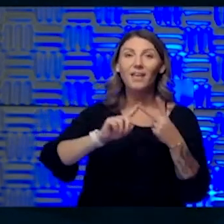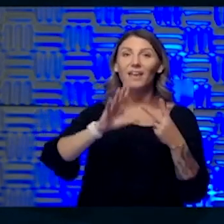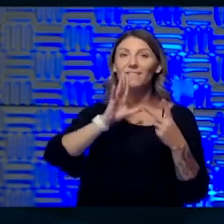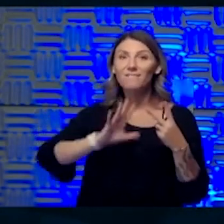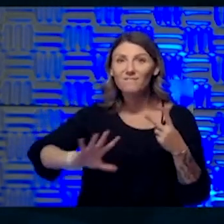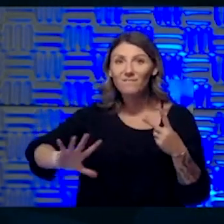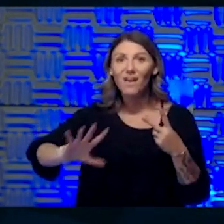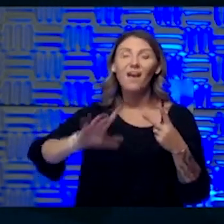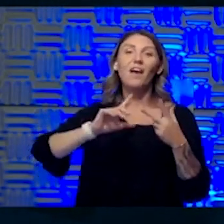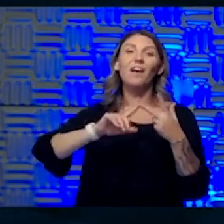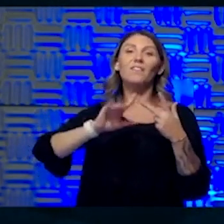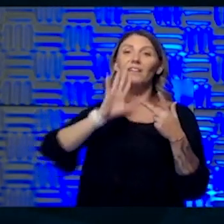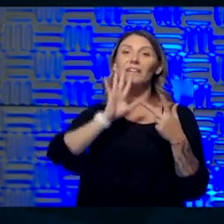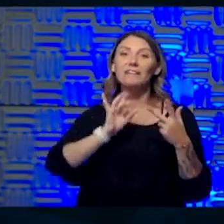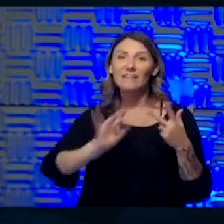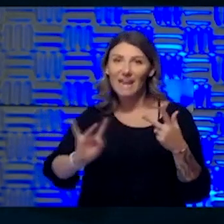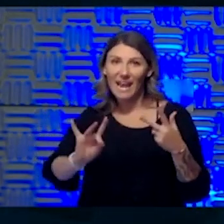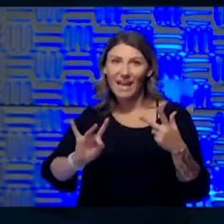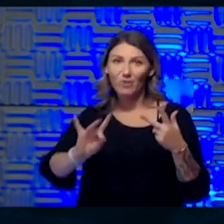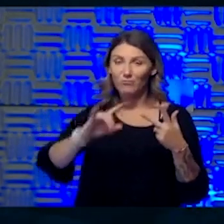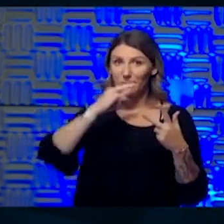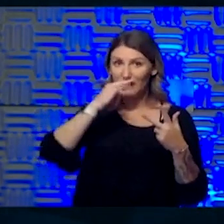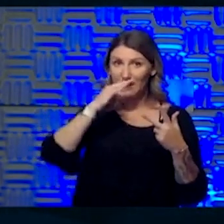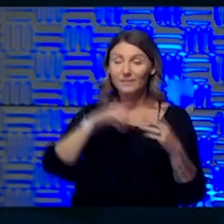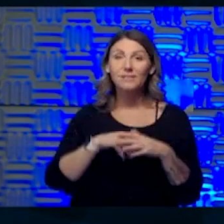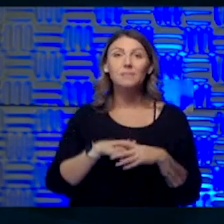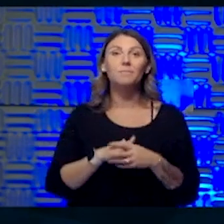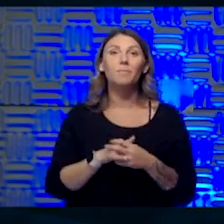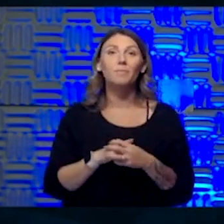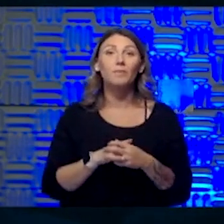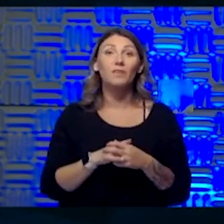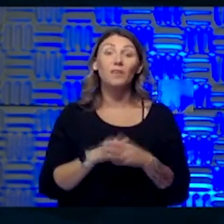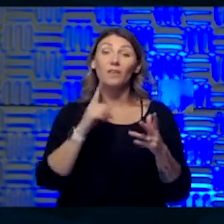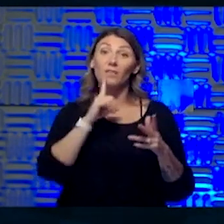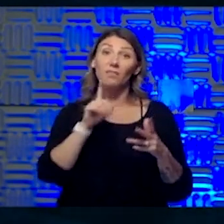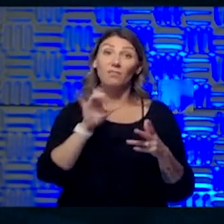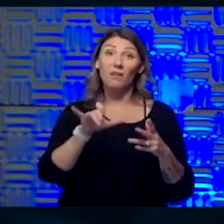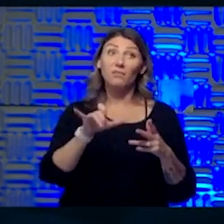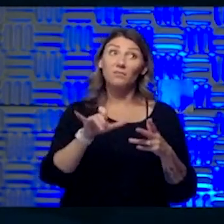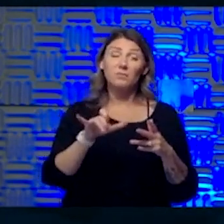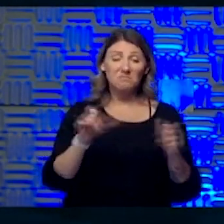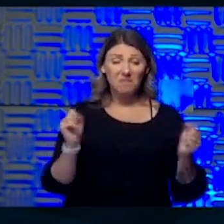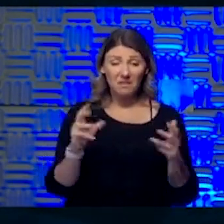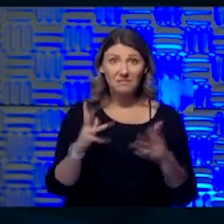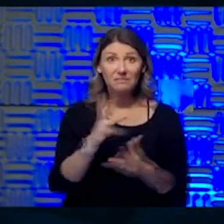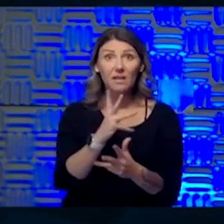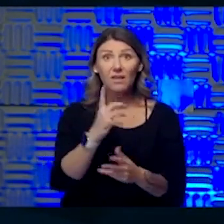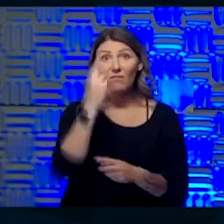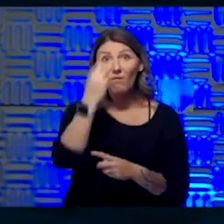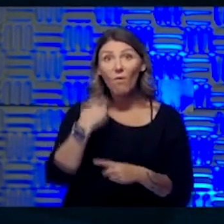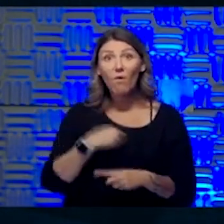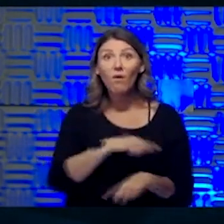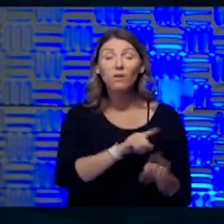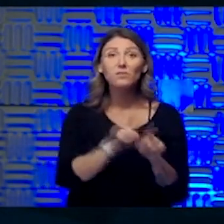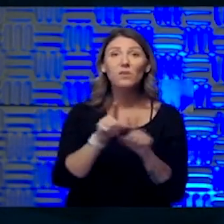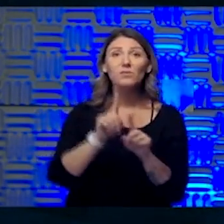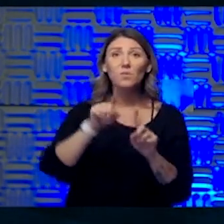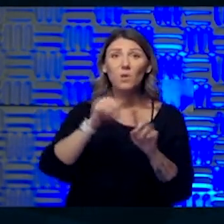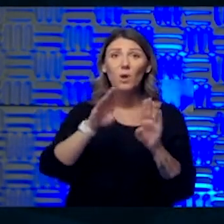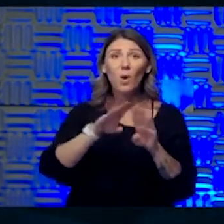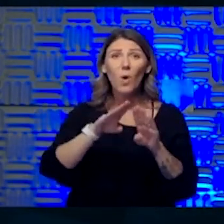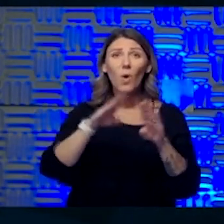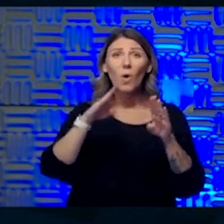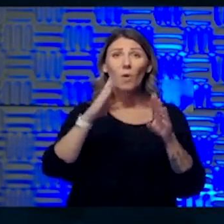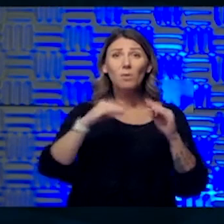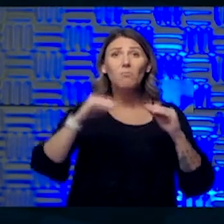and an eight-year-old. Um, and you know, that's, that's a source of anxiety for us because, uh, once, you know, we start reopening a little bit more,